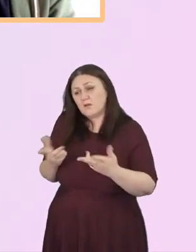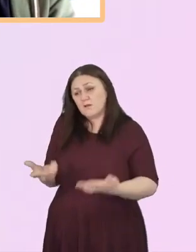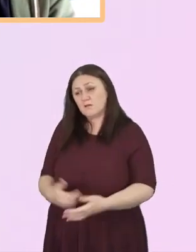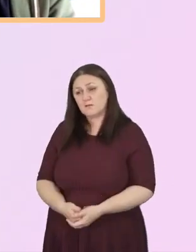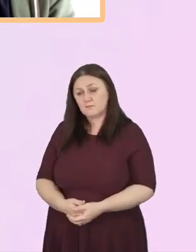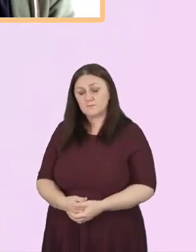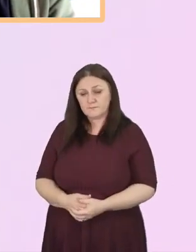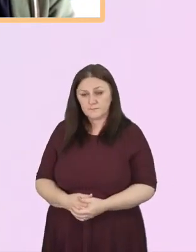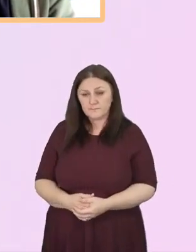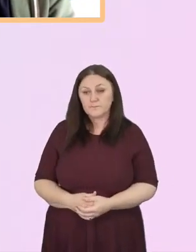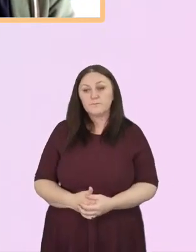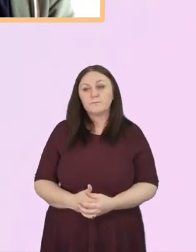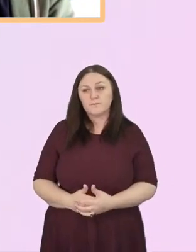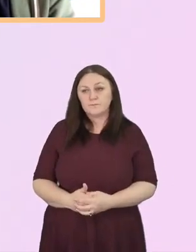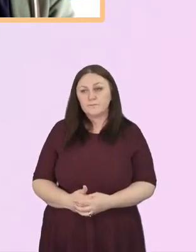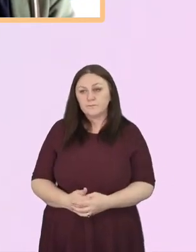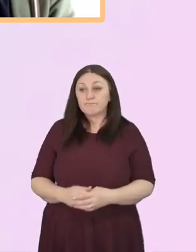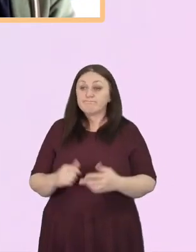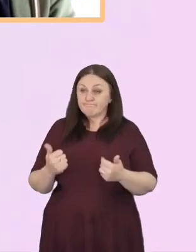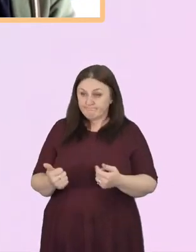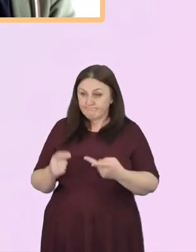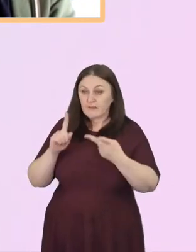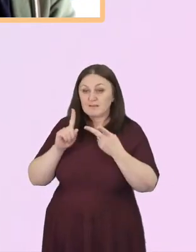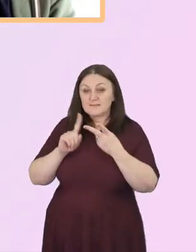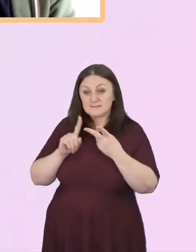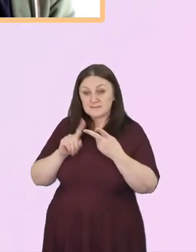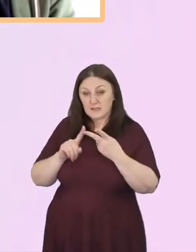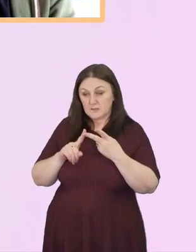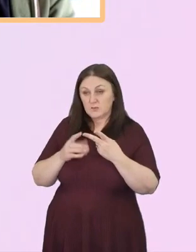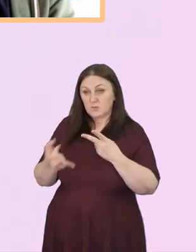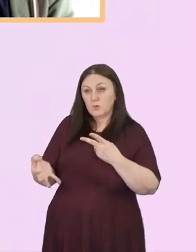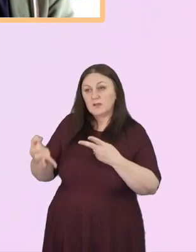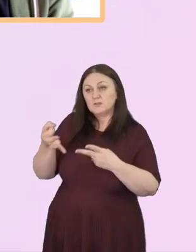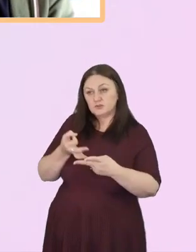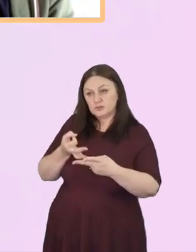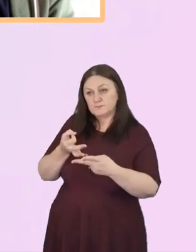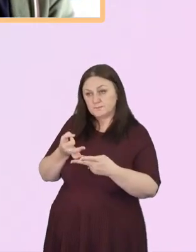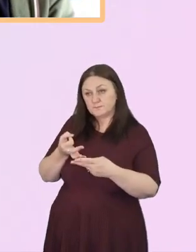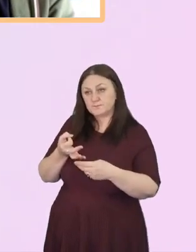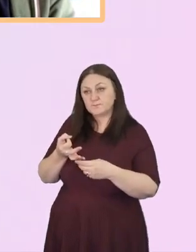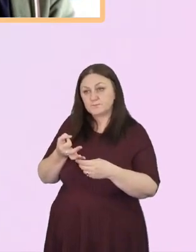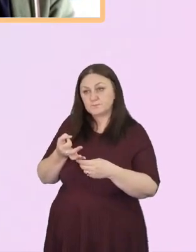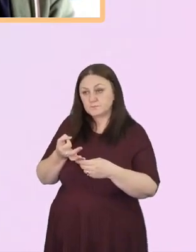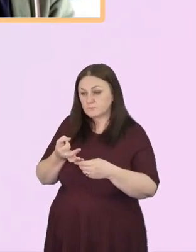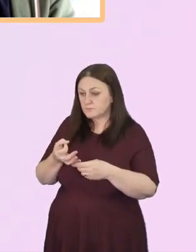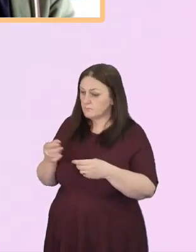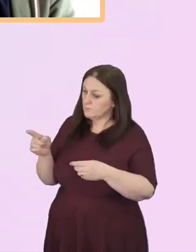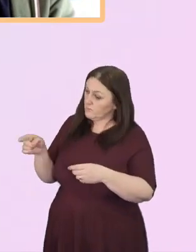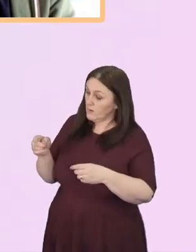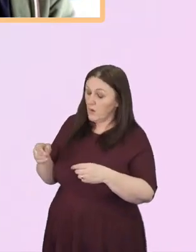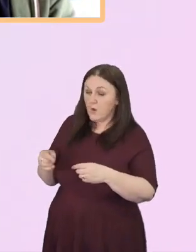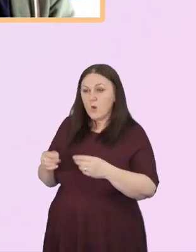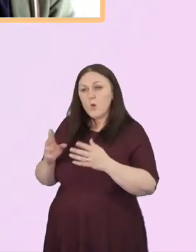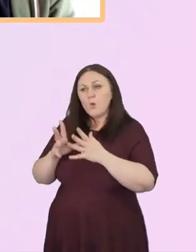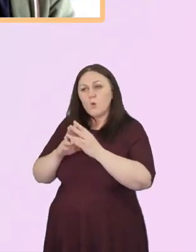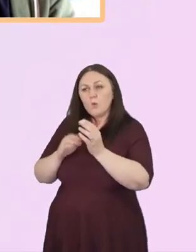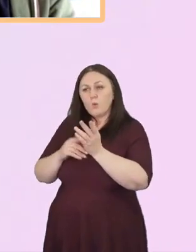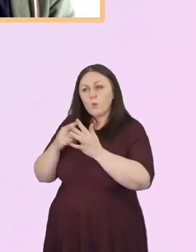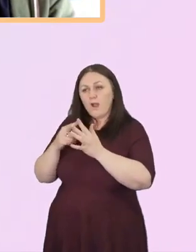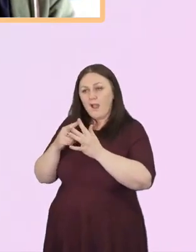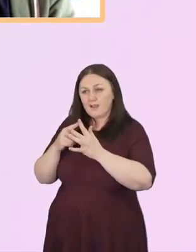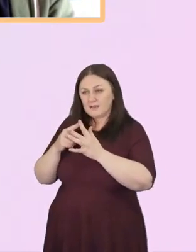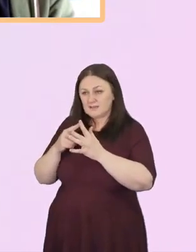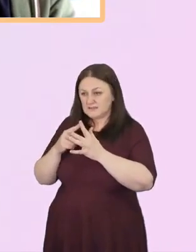Okay, our second question is this. Does white supremacy exist for me